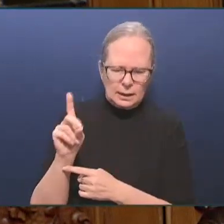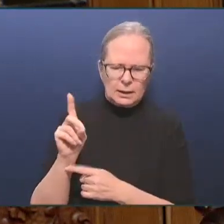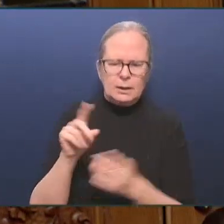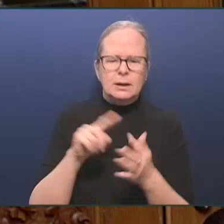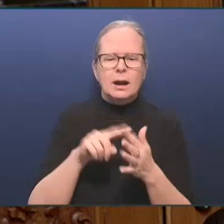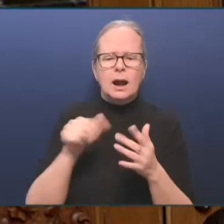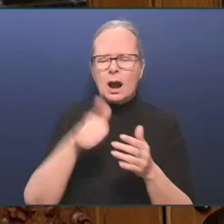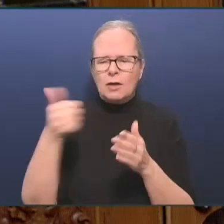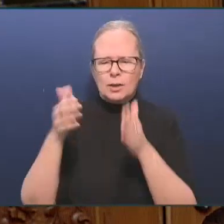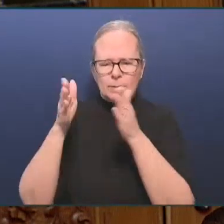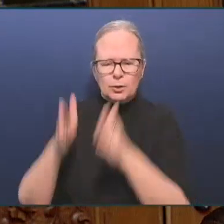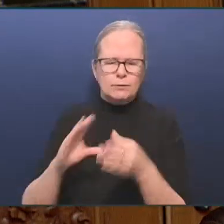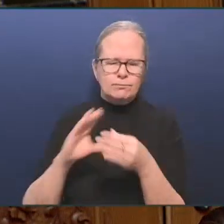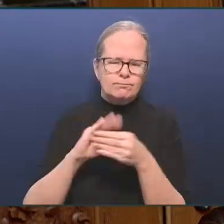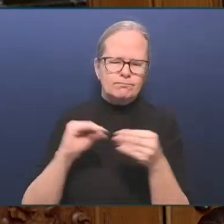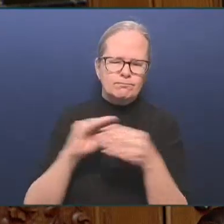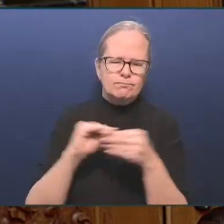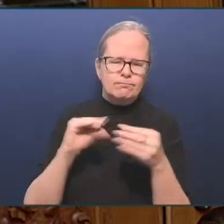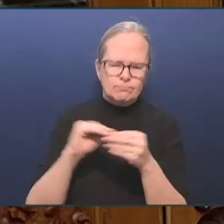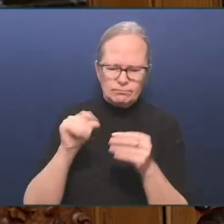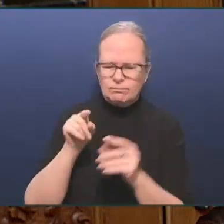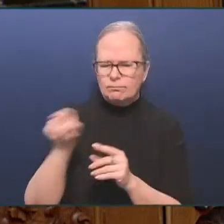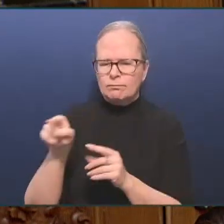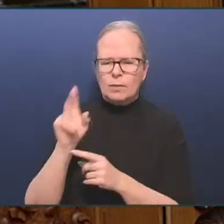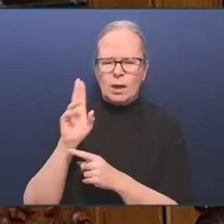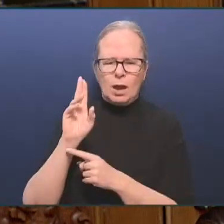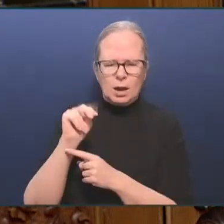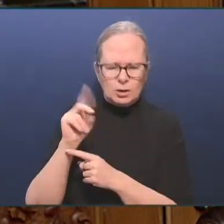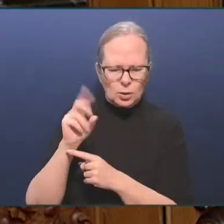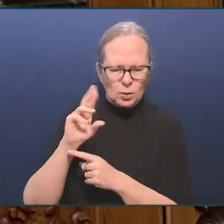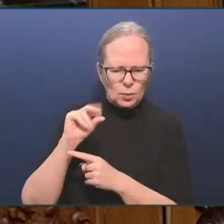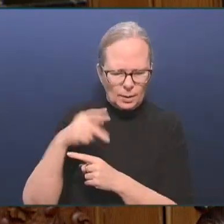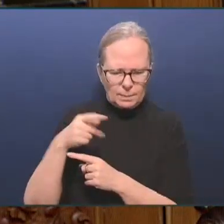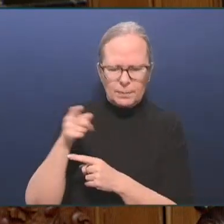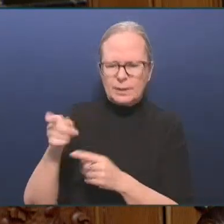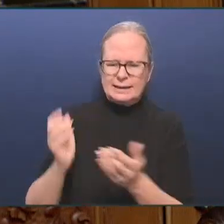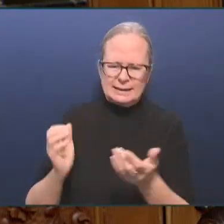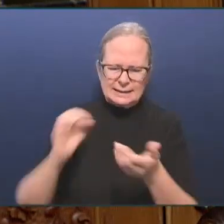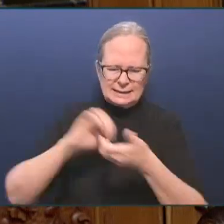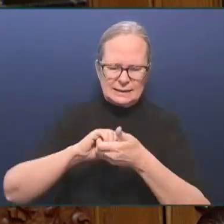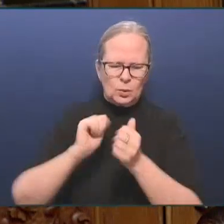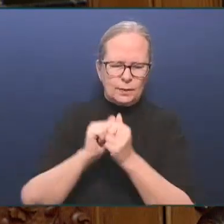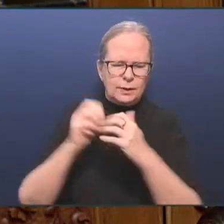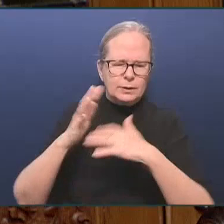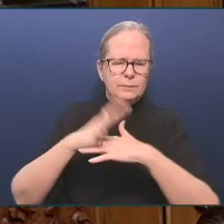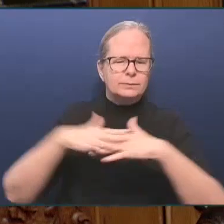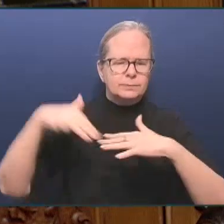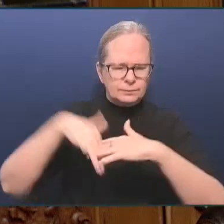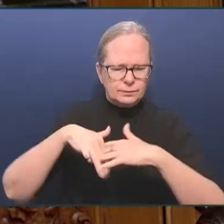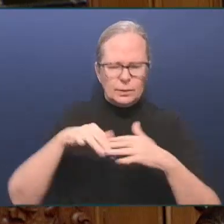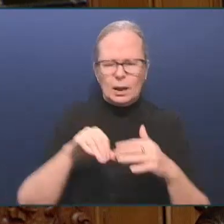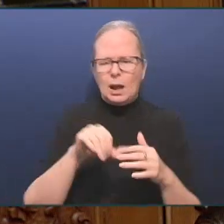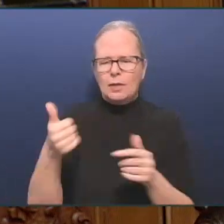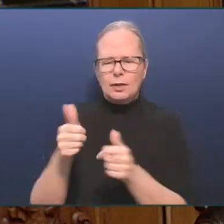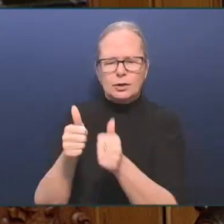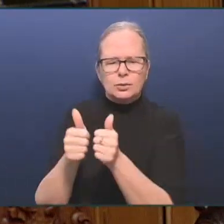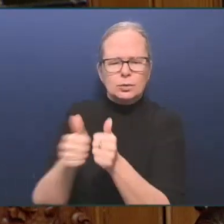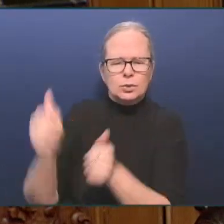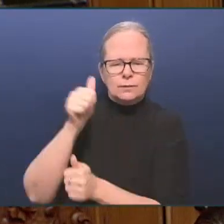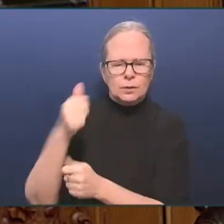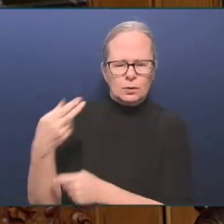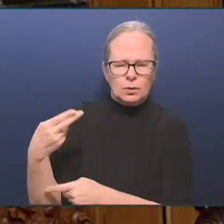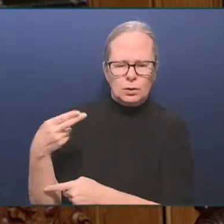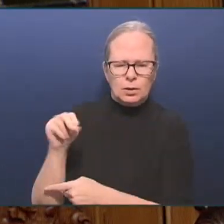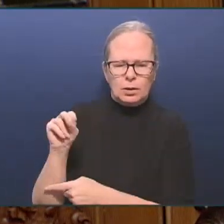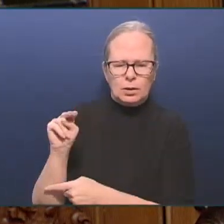Roger William, Chief of the Honeywateen, spoke of the importance of water to his people, the land and the animals in his territory.